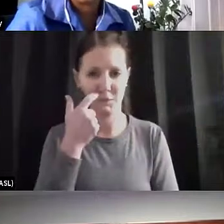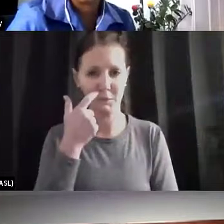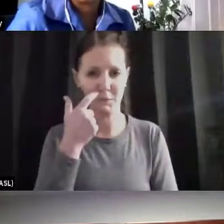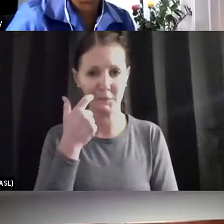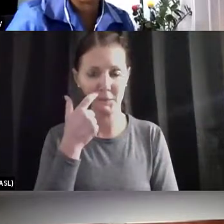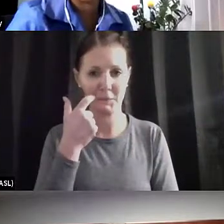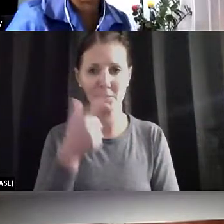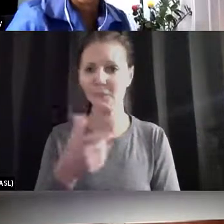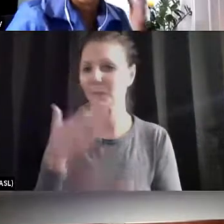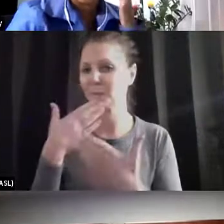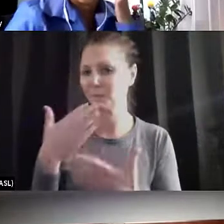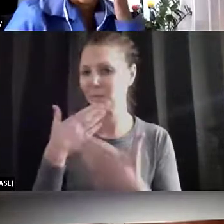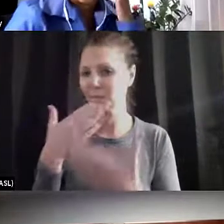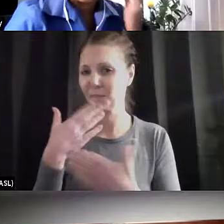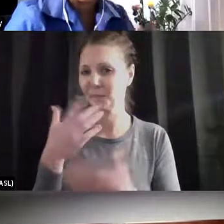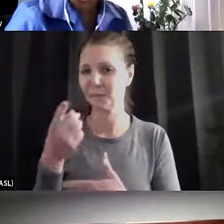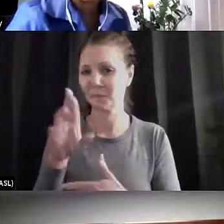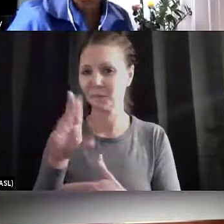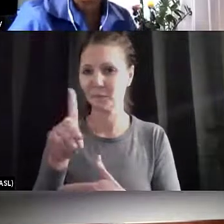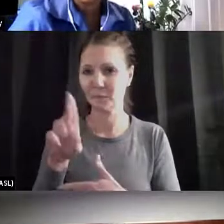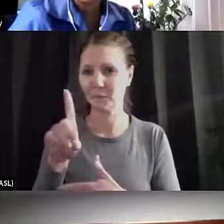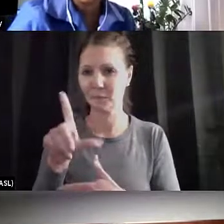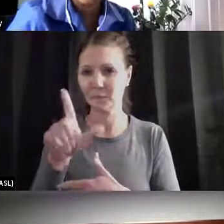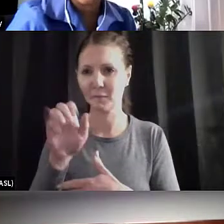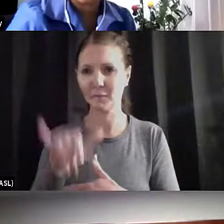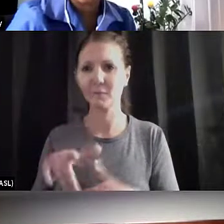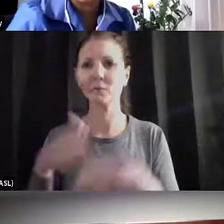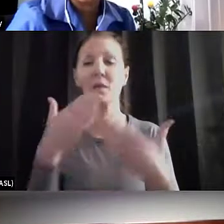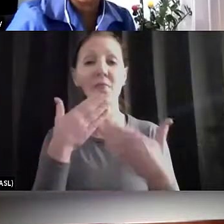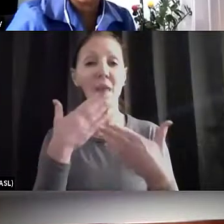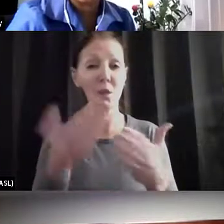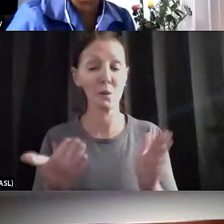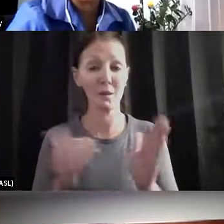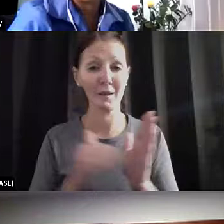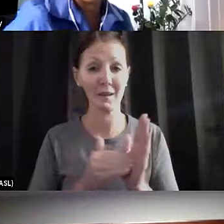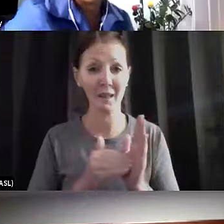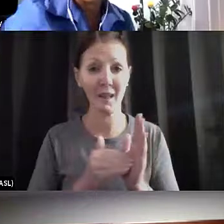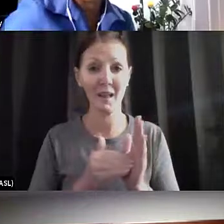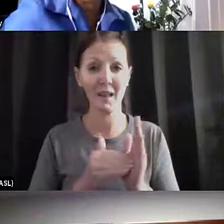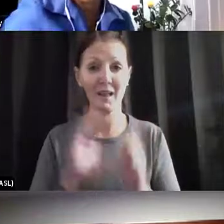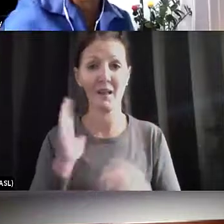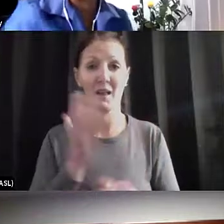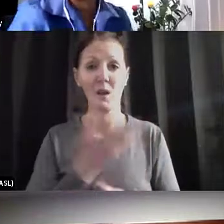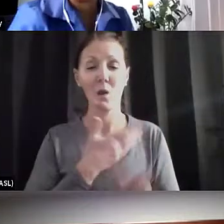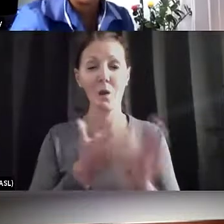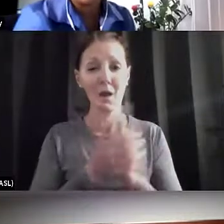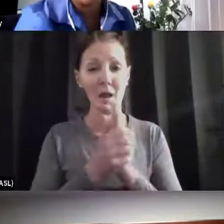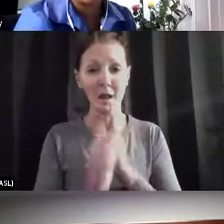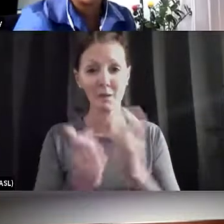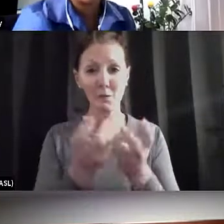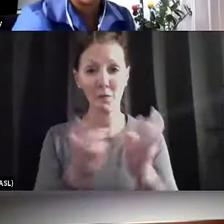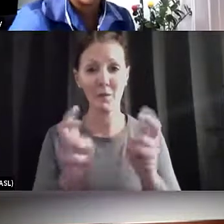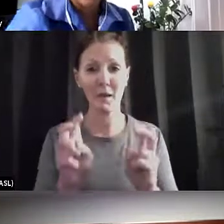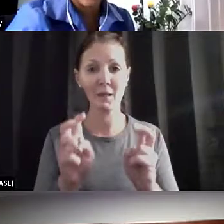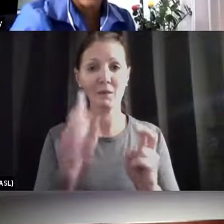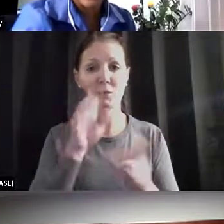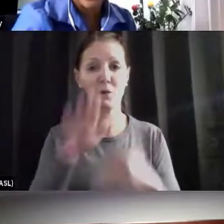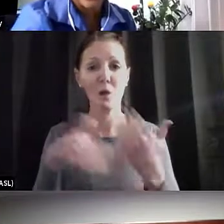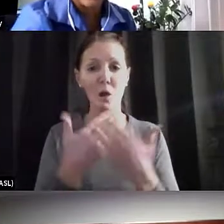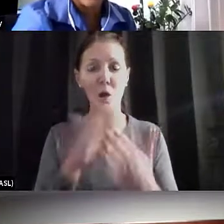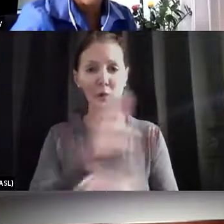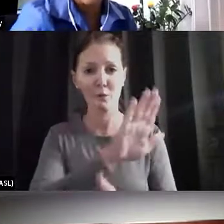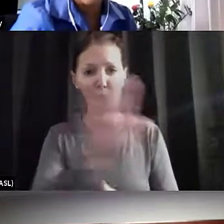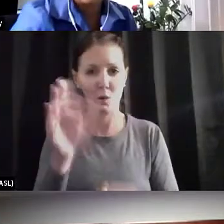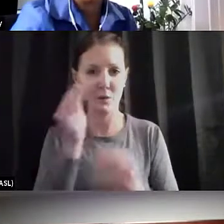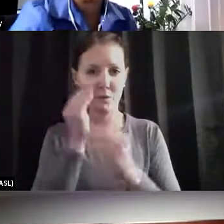Thank you so much, Dr. Dudley. Thank you again to our expert panelists for all your insight